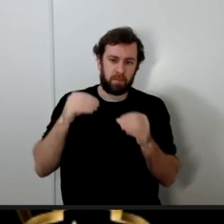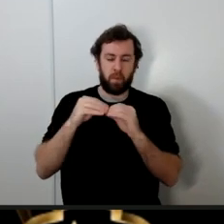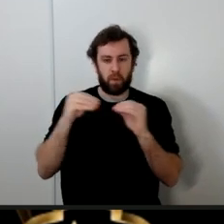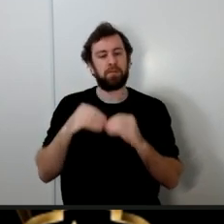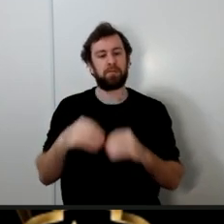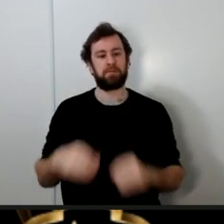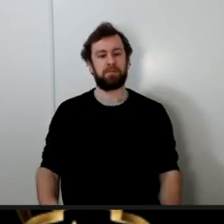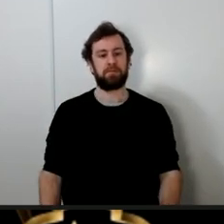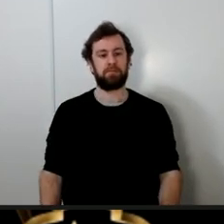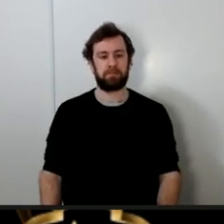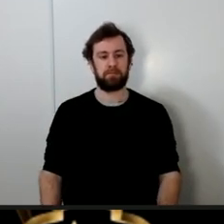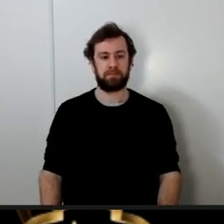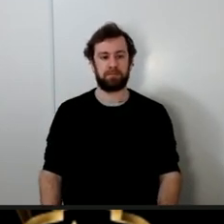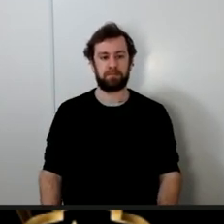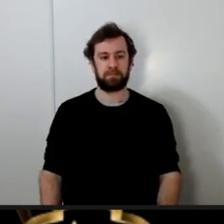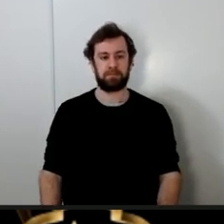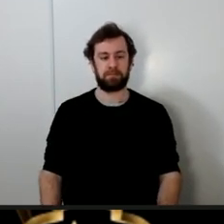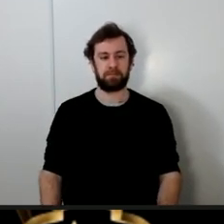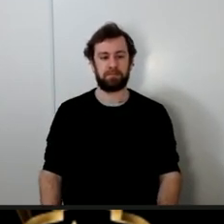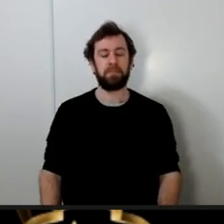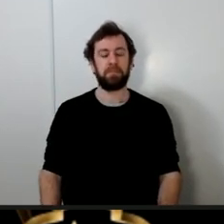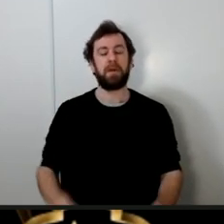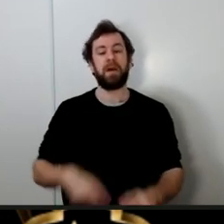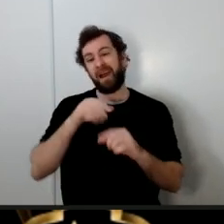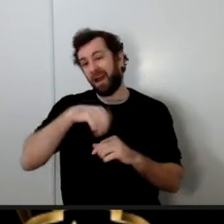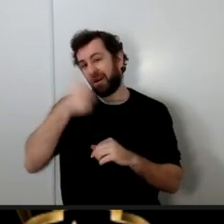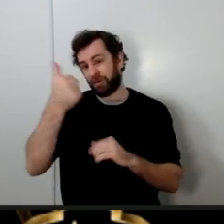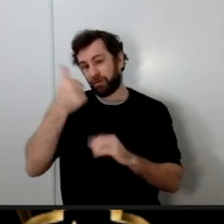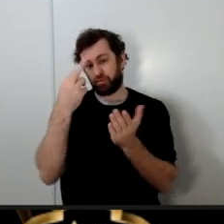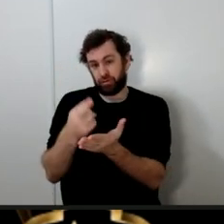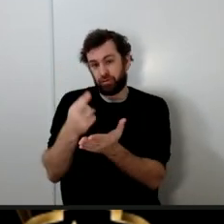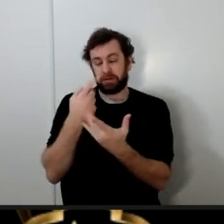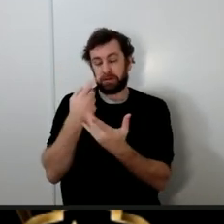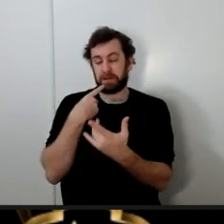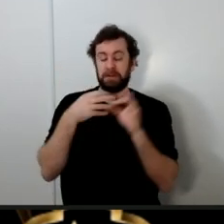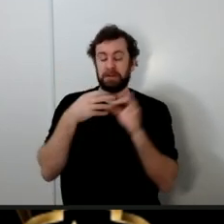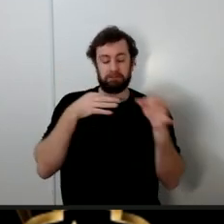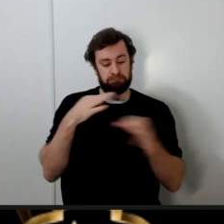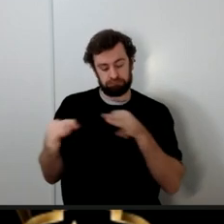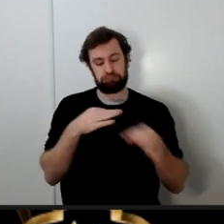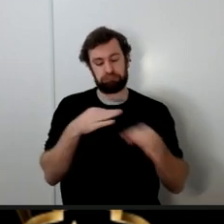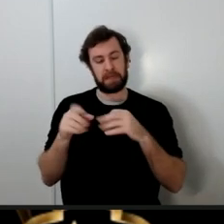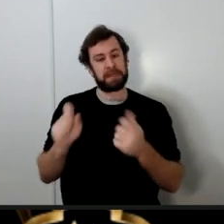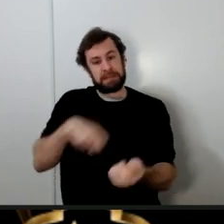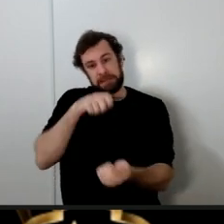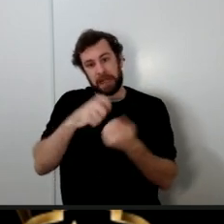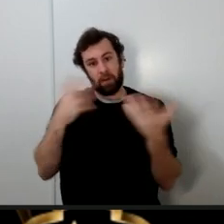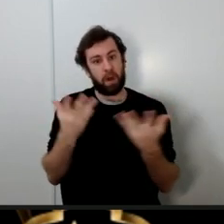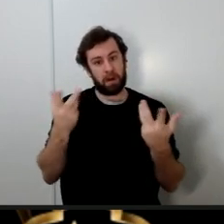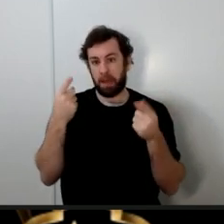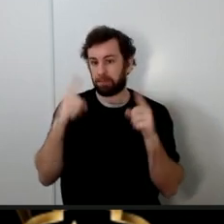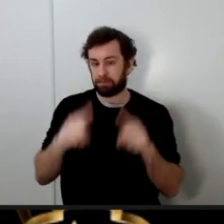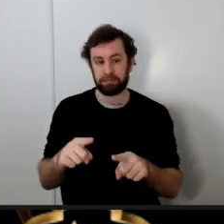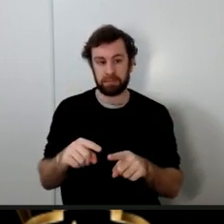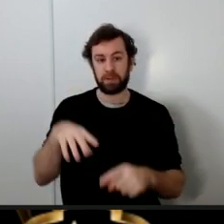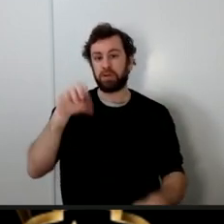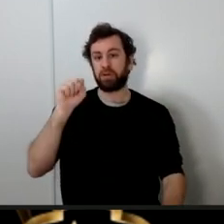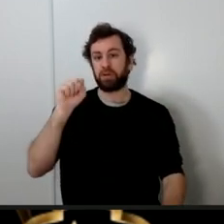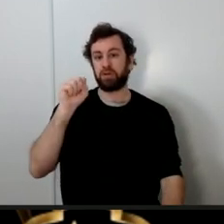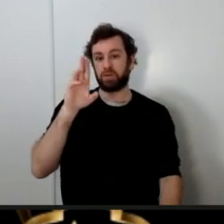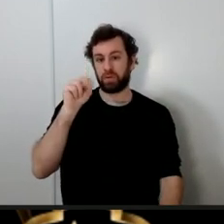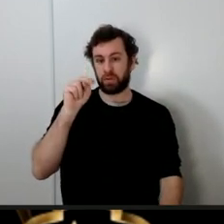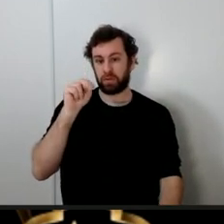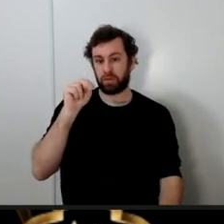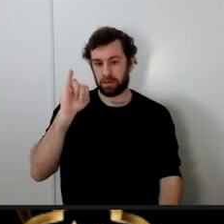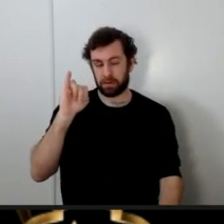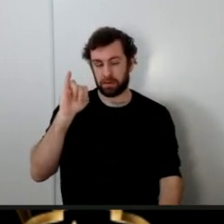Ibn Saad and his tabaqat have mentioned to us exactly what happened and many Sunni scholars have regarded this chain of